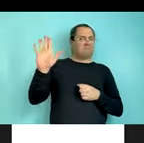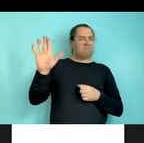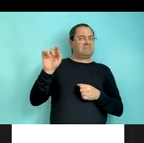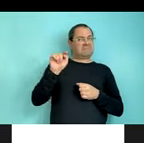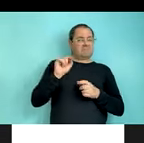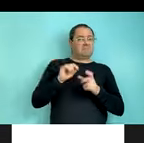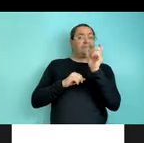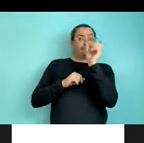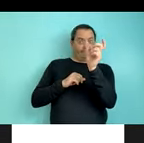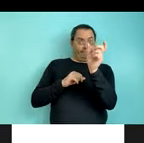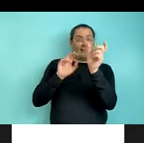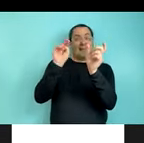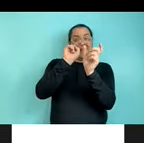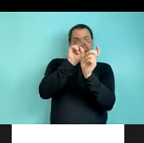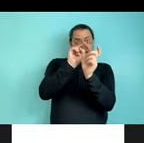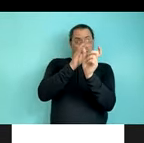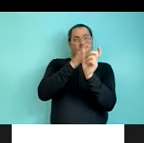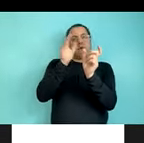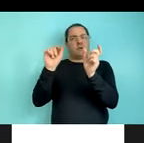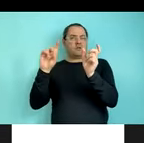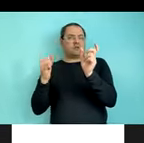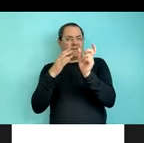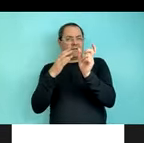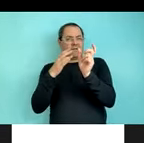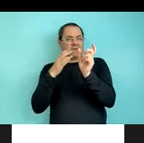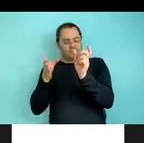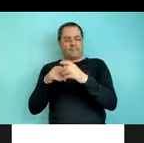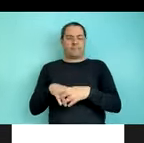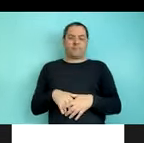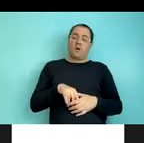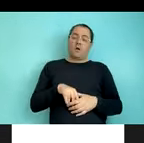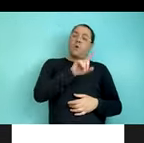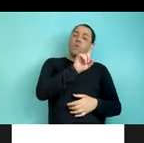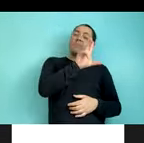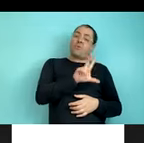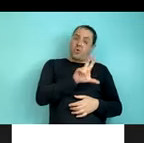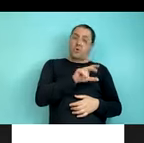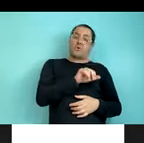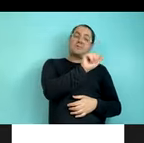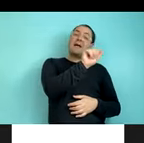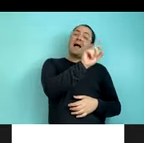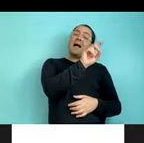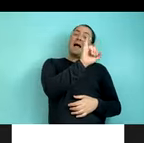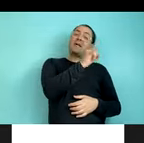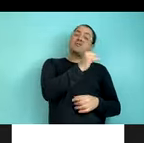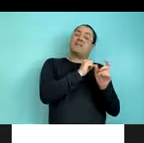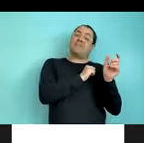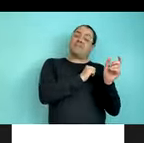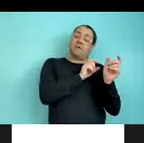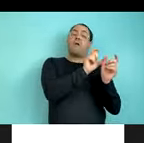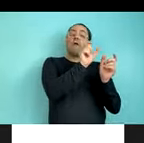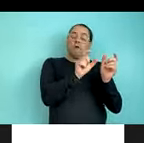So this is compared to the roughly one-third of languages that order adjectives before nouns, and a clear minority of languages